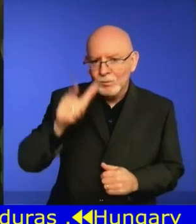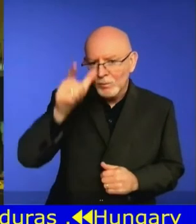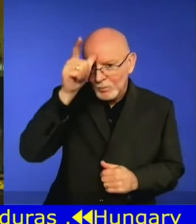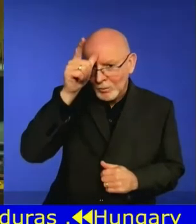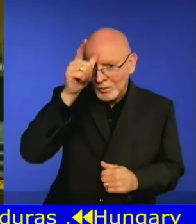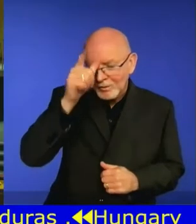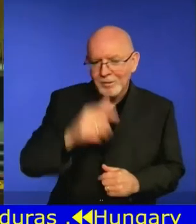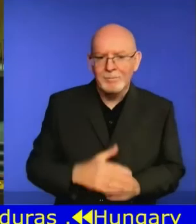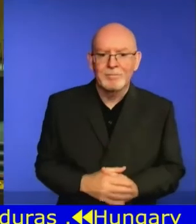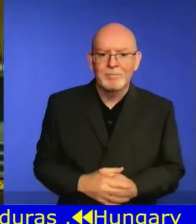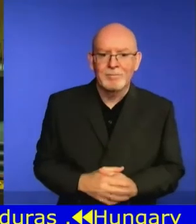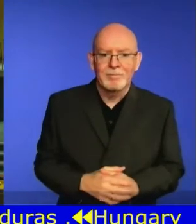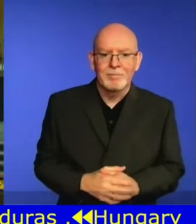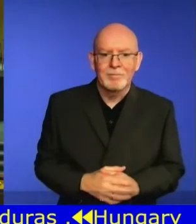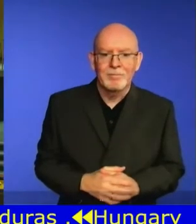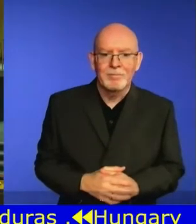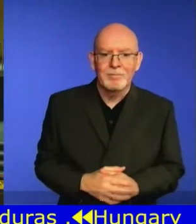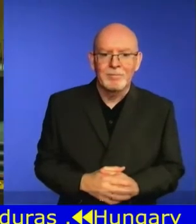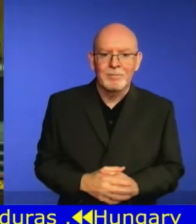Kazakhstan,